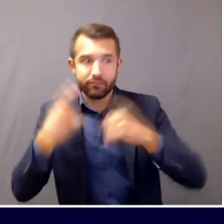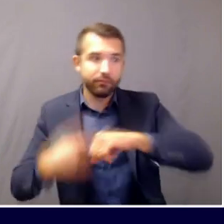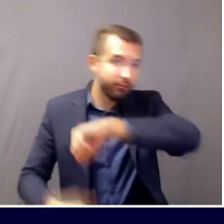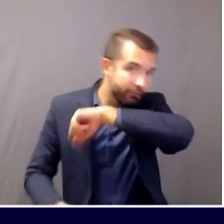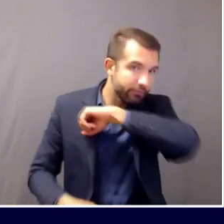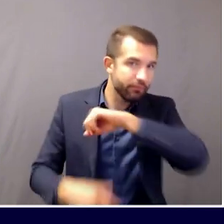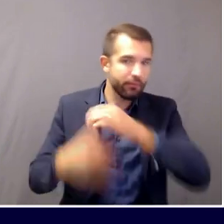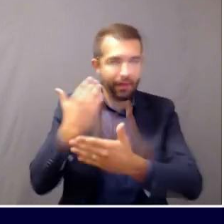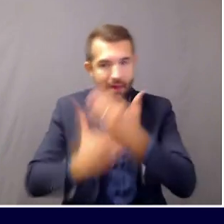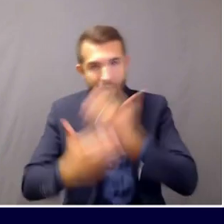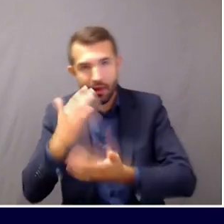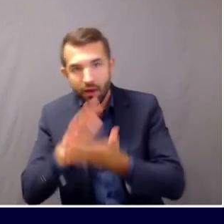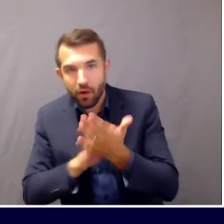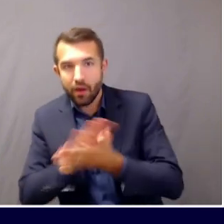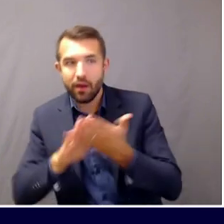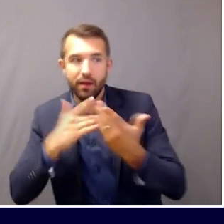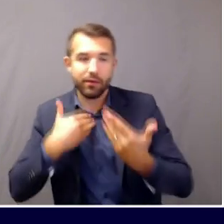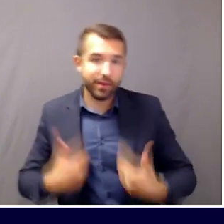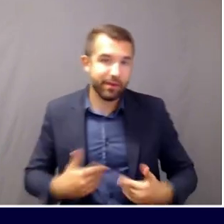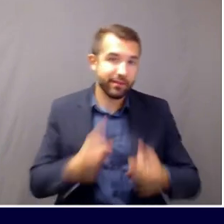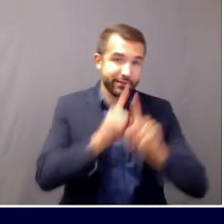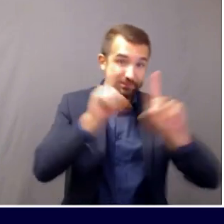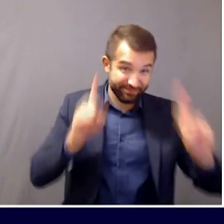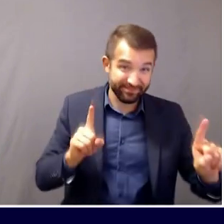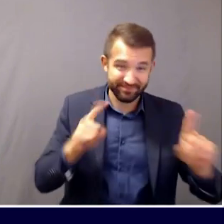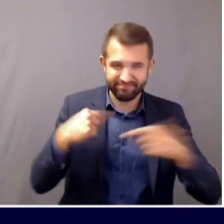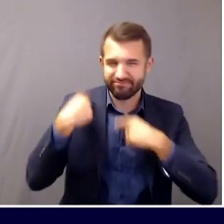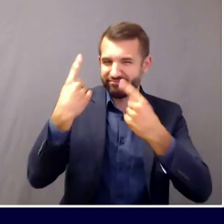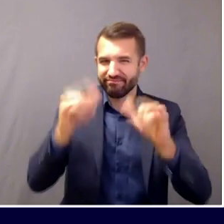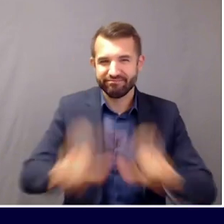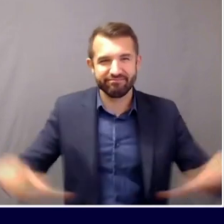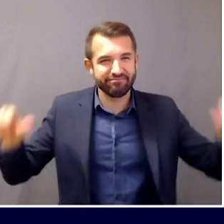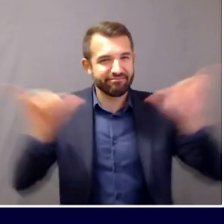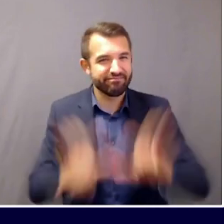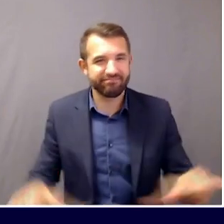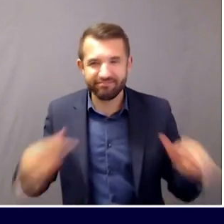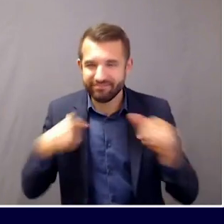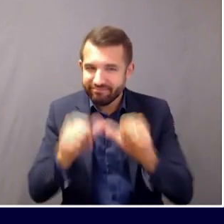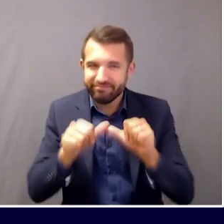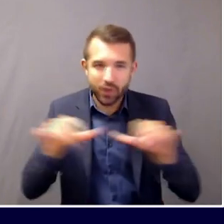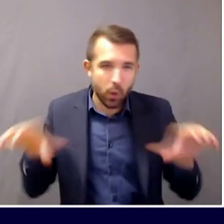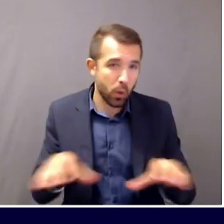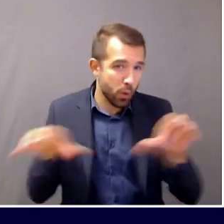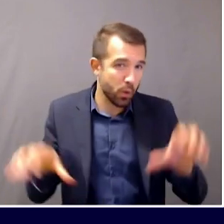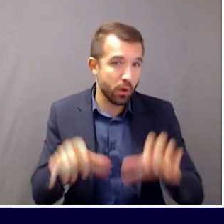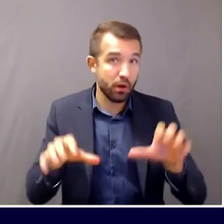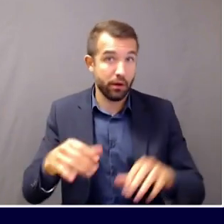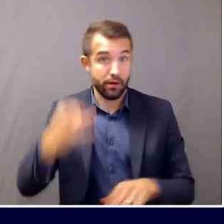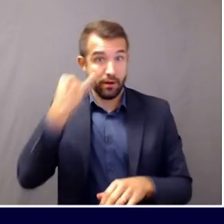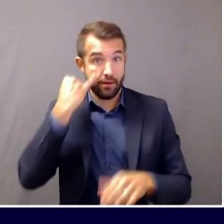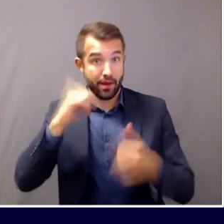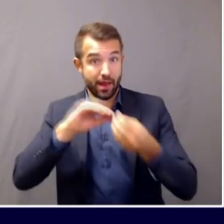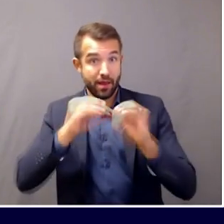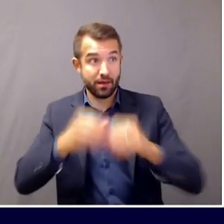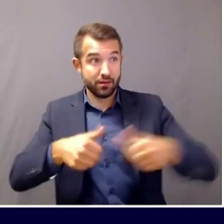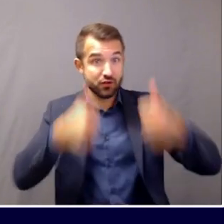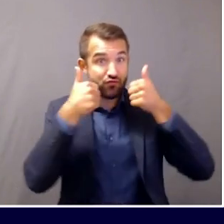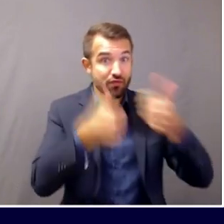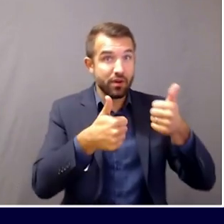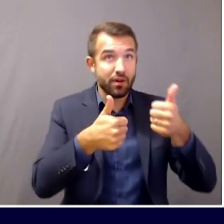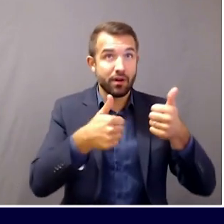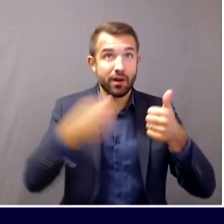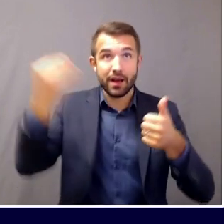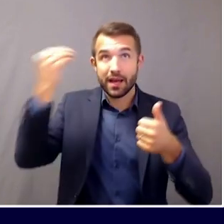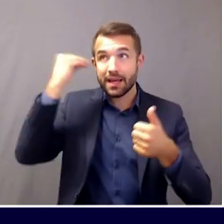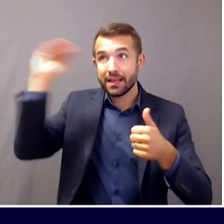practices that do take extra work. And that extra work is harder when the numbers look good and it's sunny out. But it's especially important now,